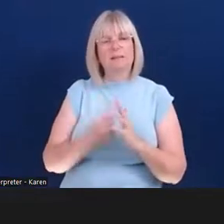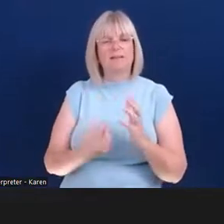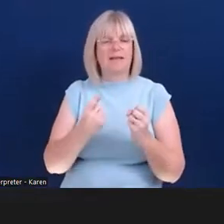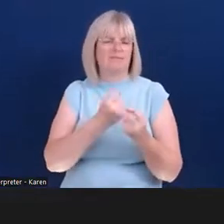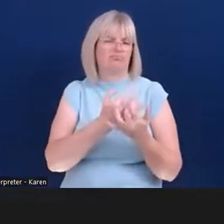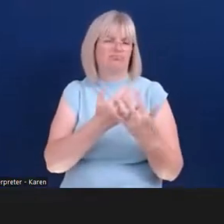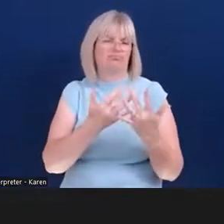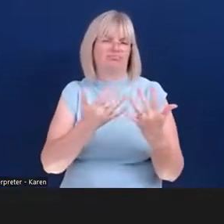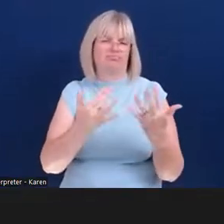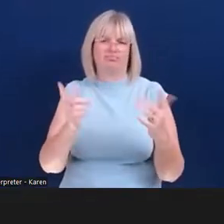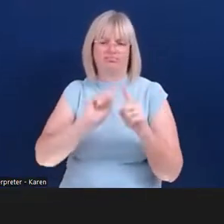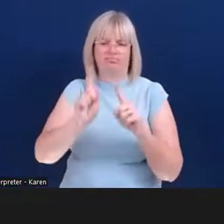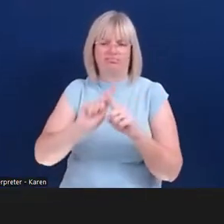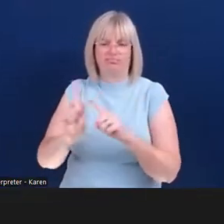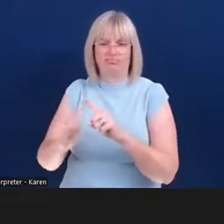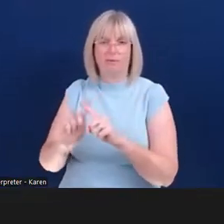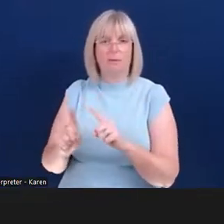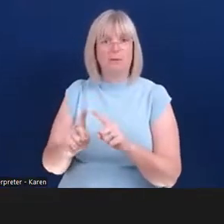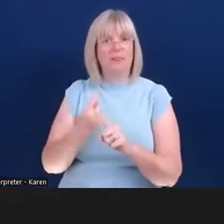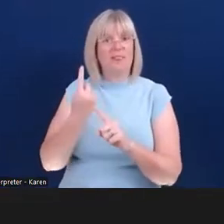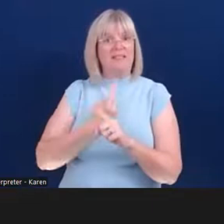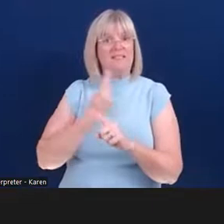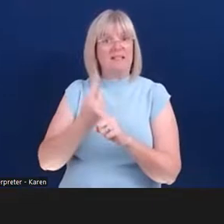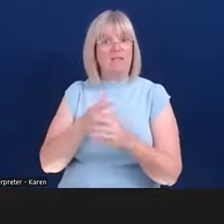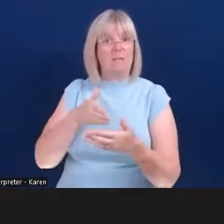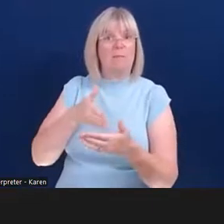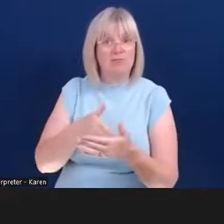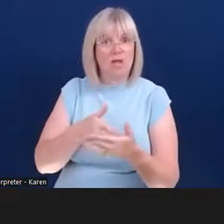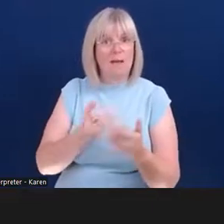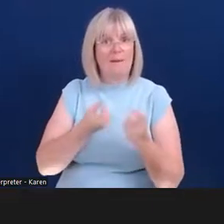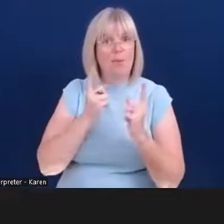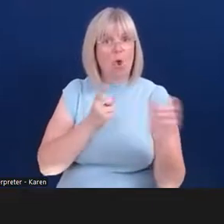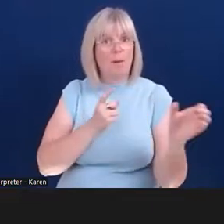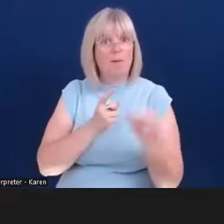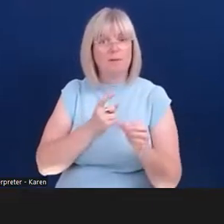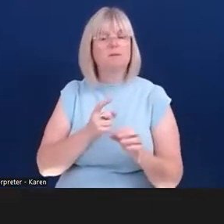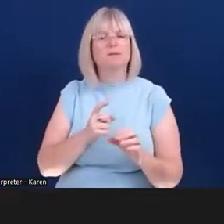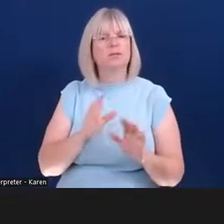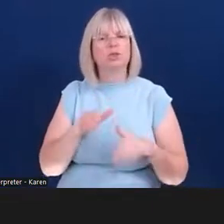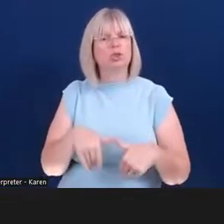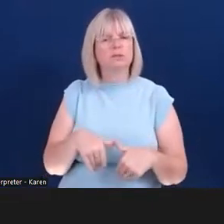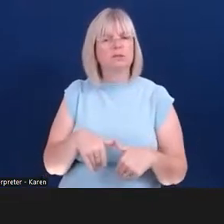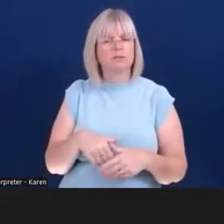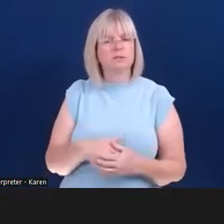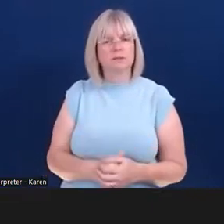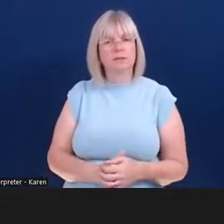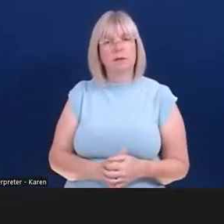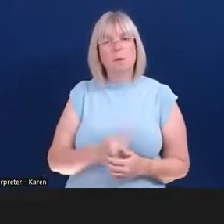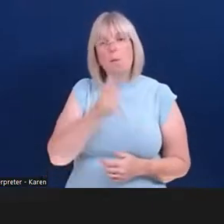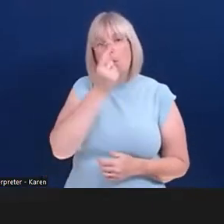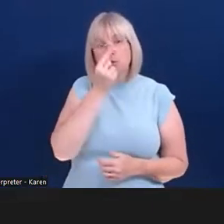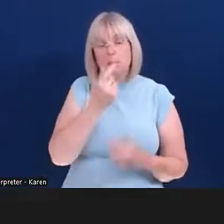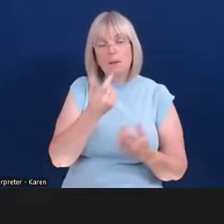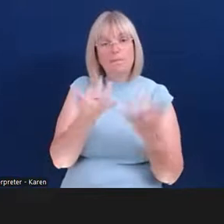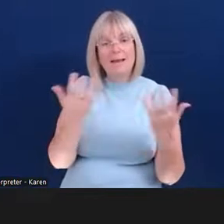should not be shown as a barrier to employment under any means. You will probably find that many of your current employees do have some